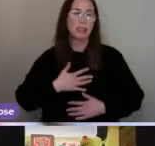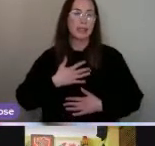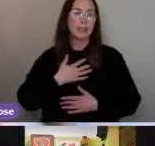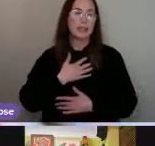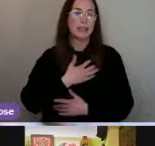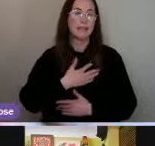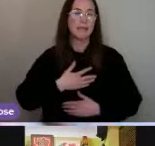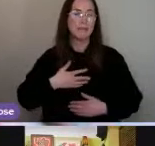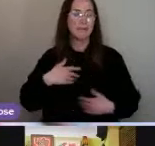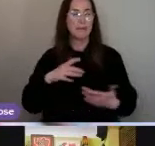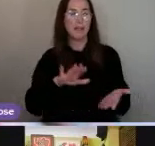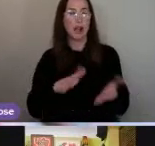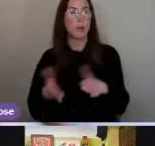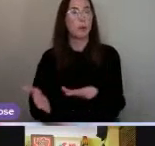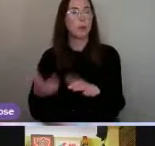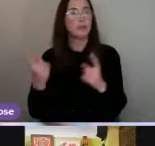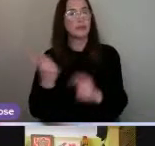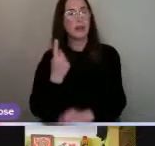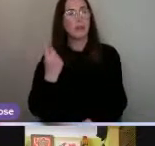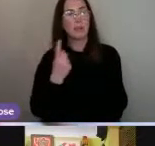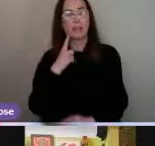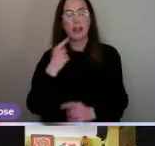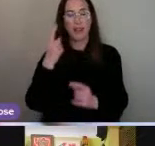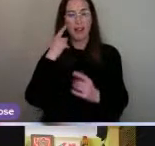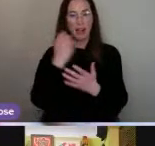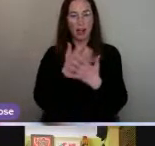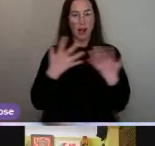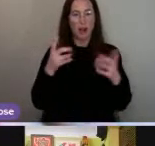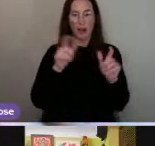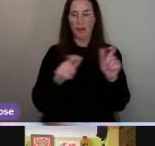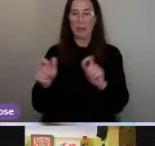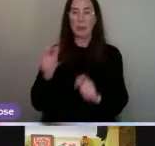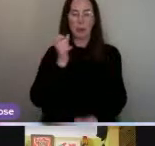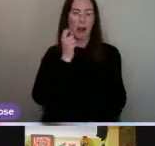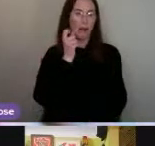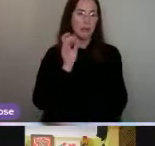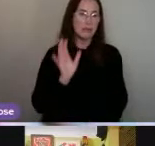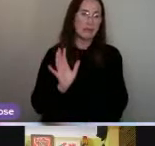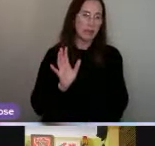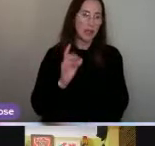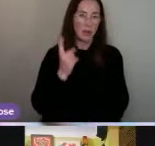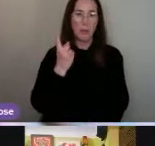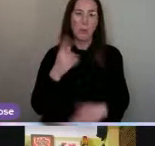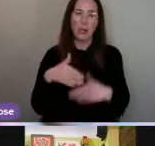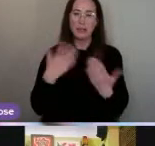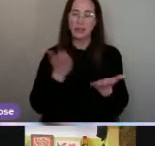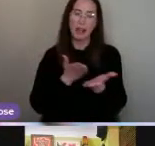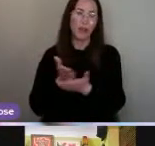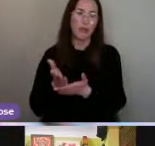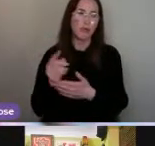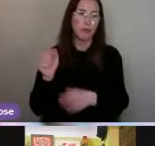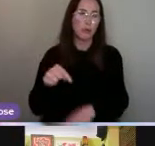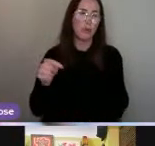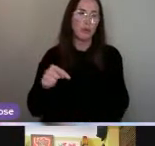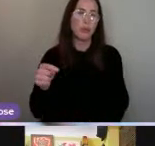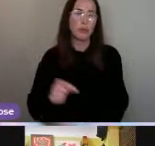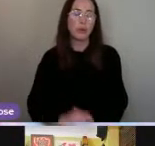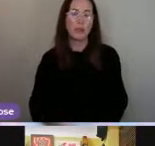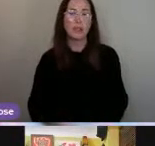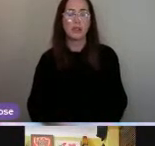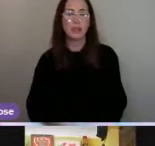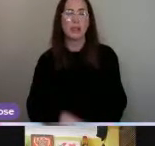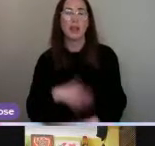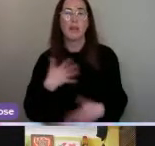somebody, which I think a lot of people will understand or one day go through. And it's just kind of like the